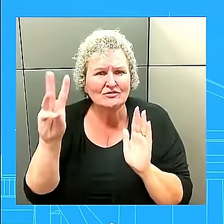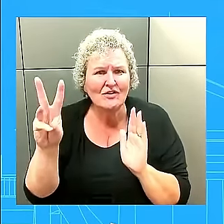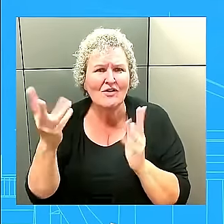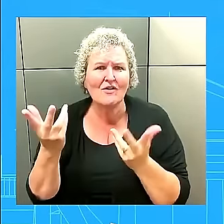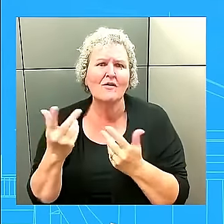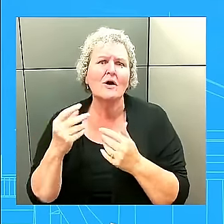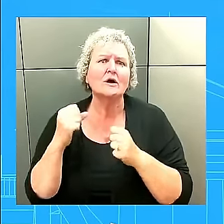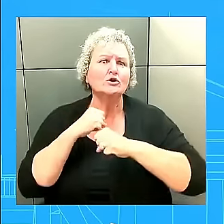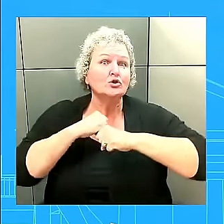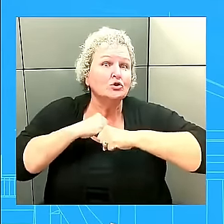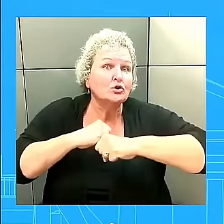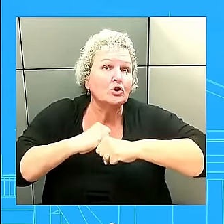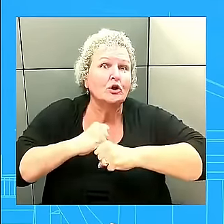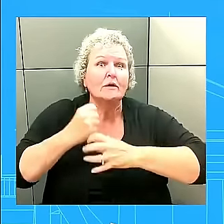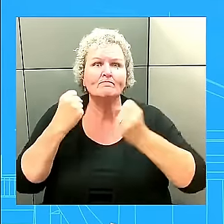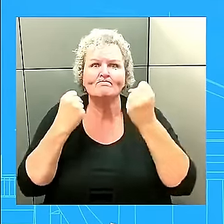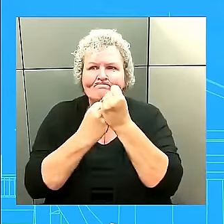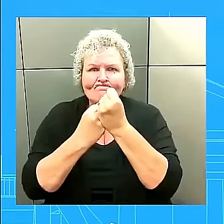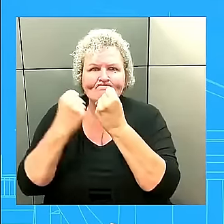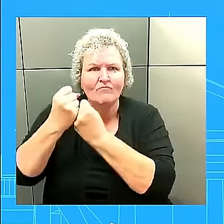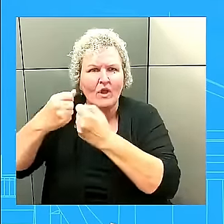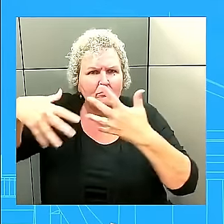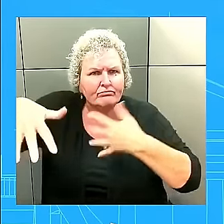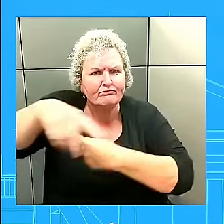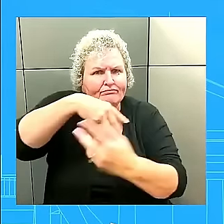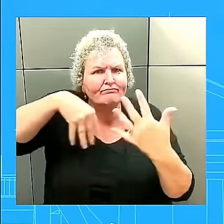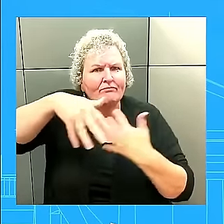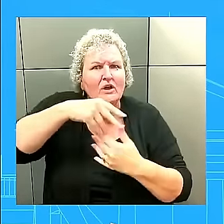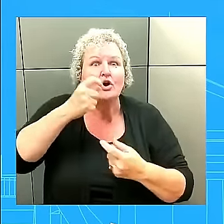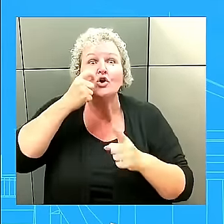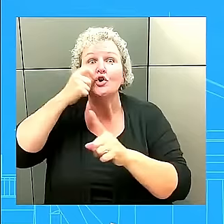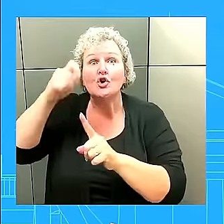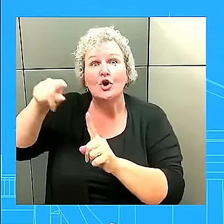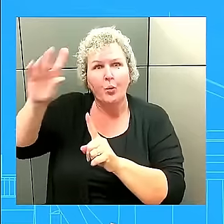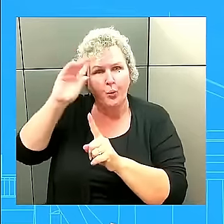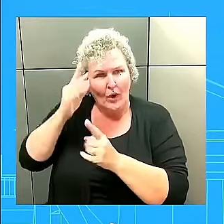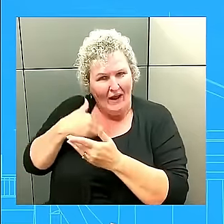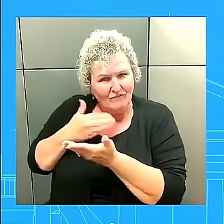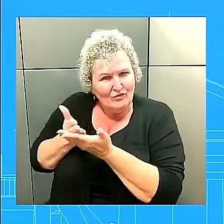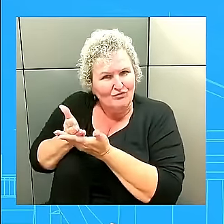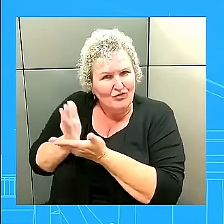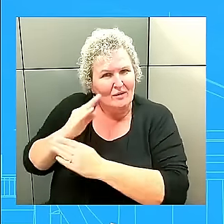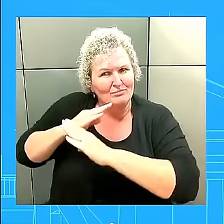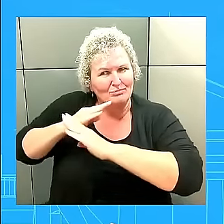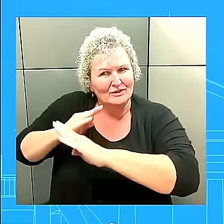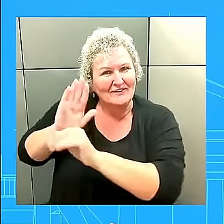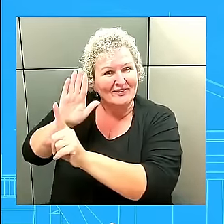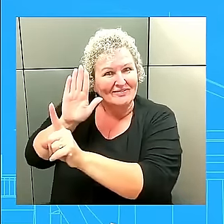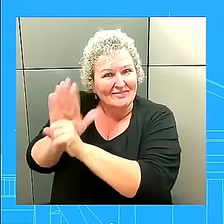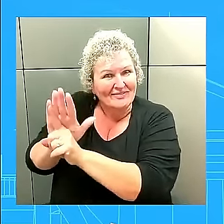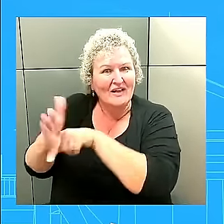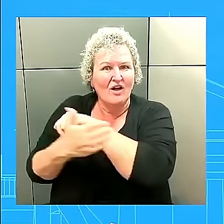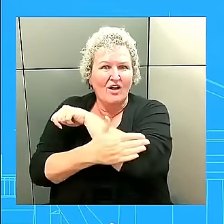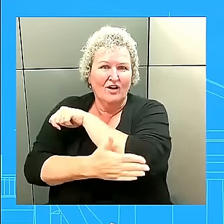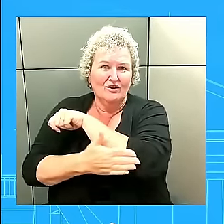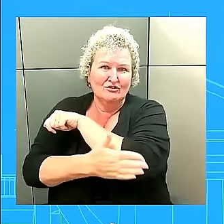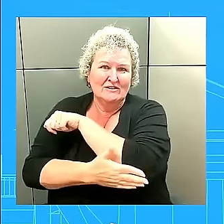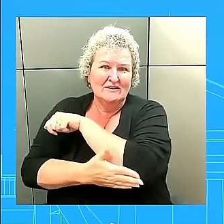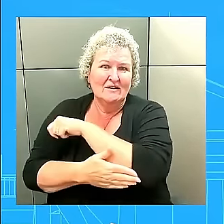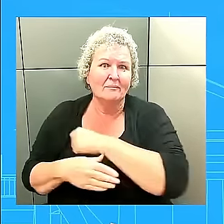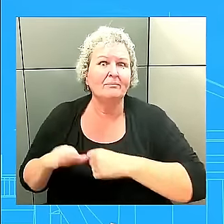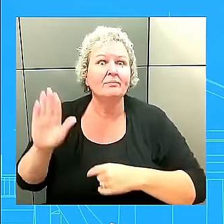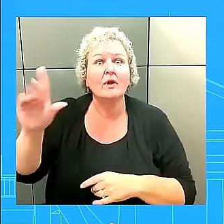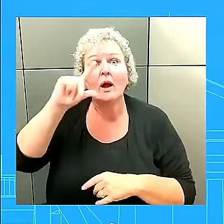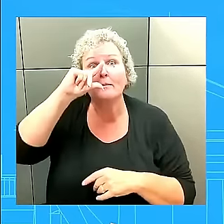country. And it's another example of how Mr. Putin's war of aggression has only unified and strengthened the resolve of G7 countries and our partners